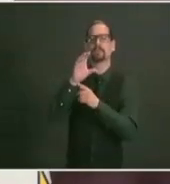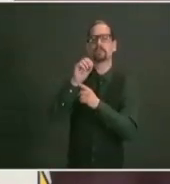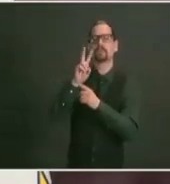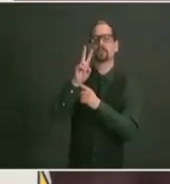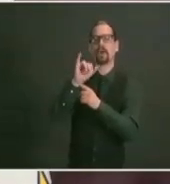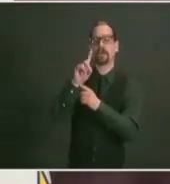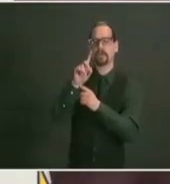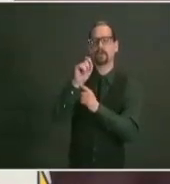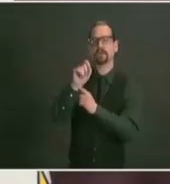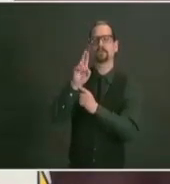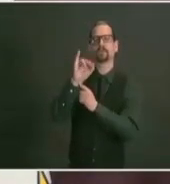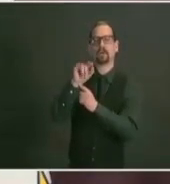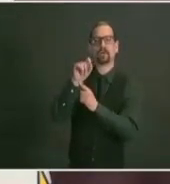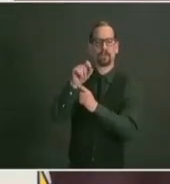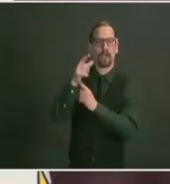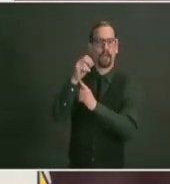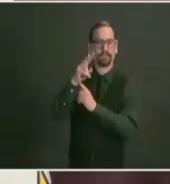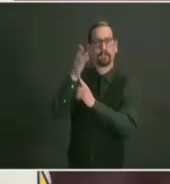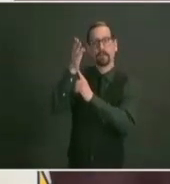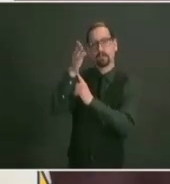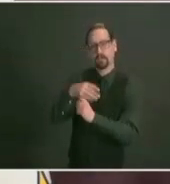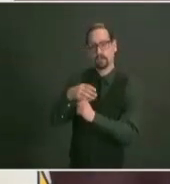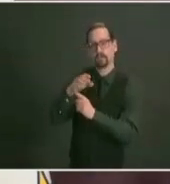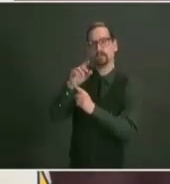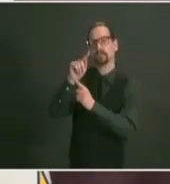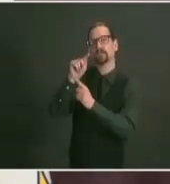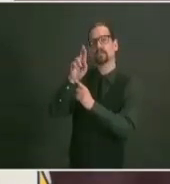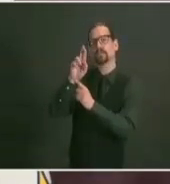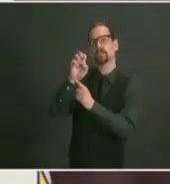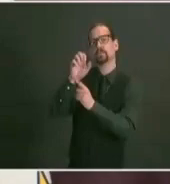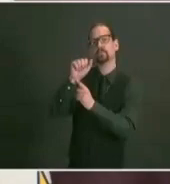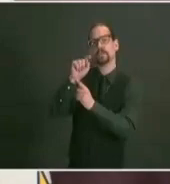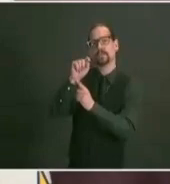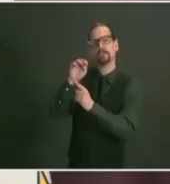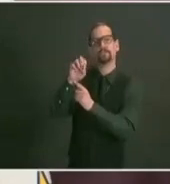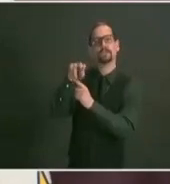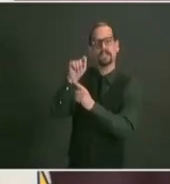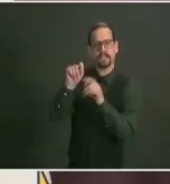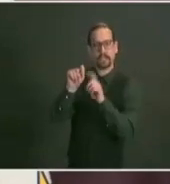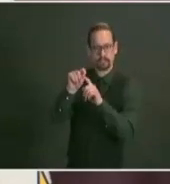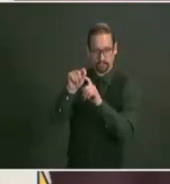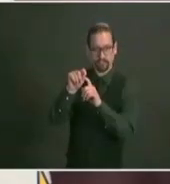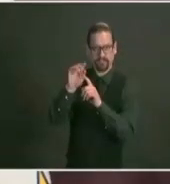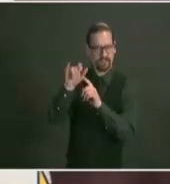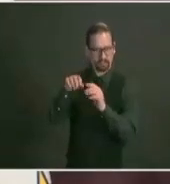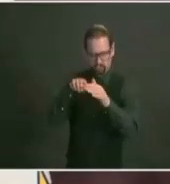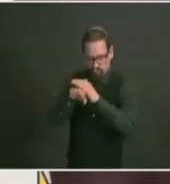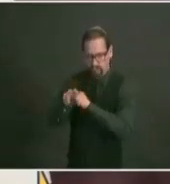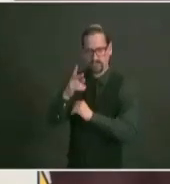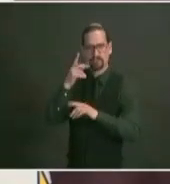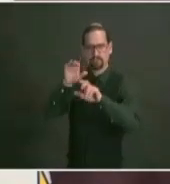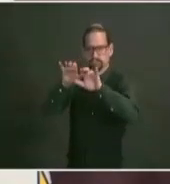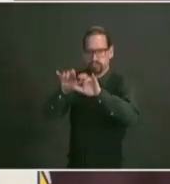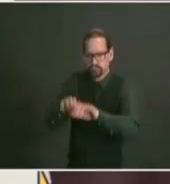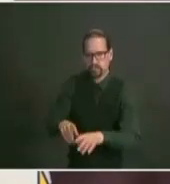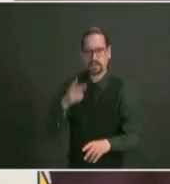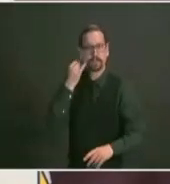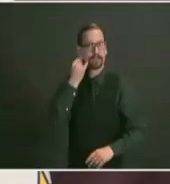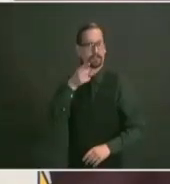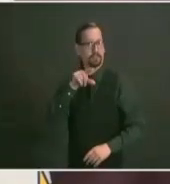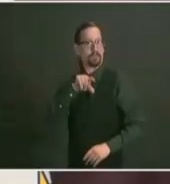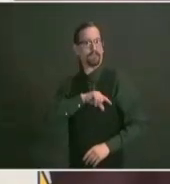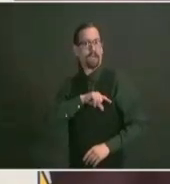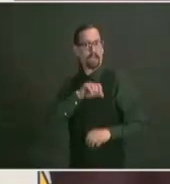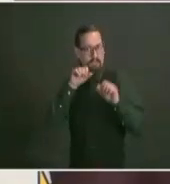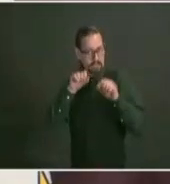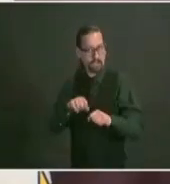we continue to vaccinate at a very strong pace a hundred and thirty six thousand five hundred and thirteen